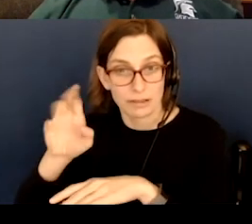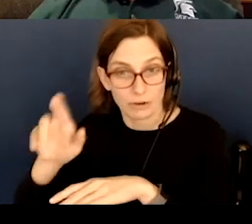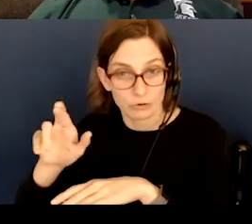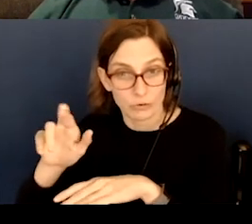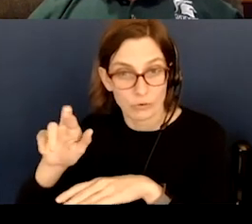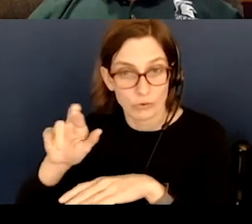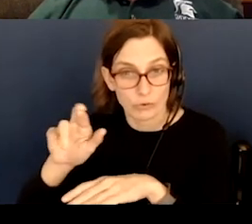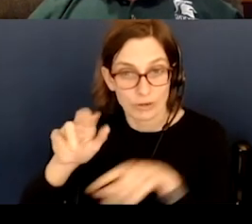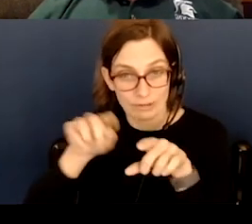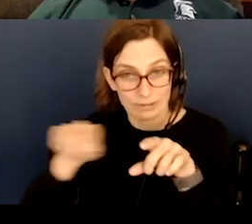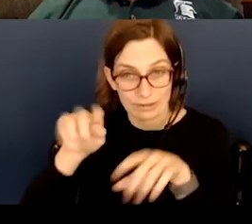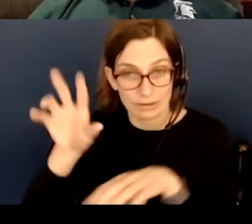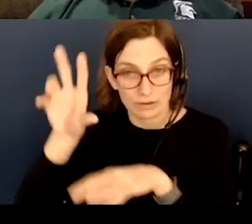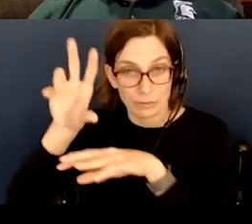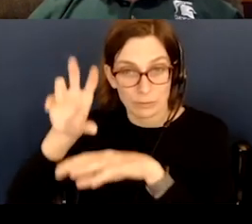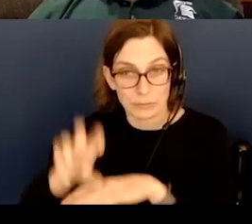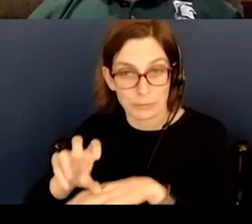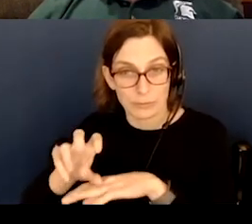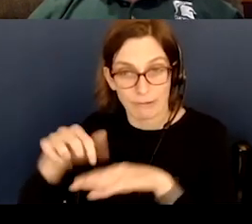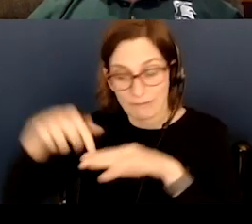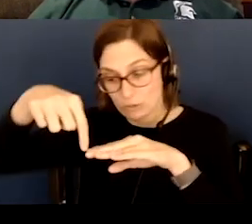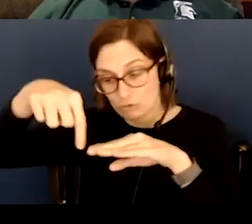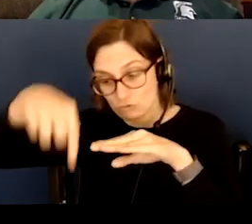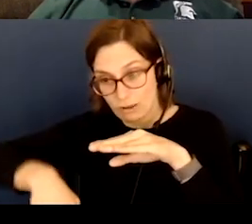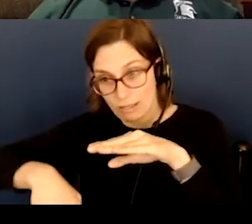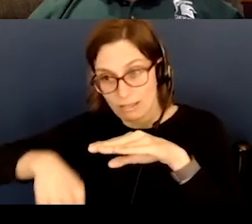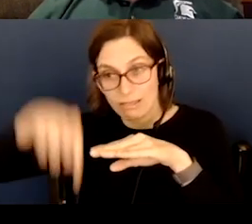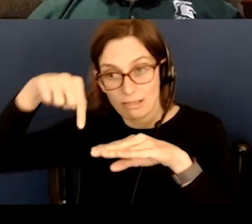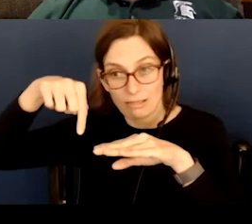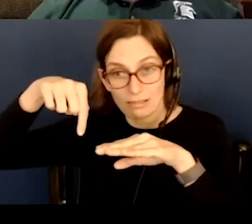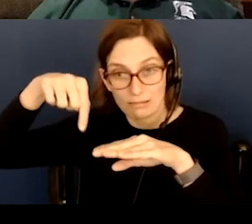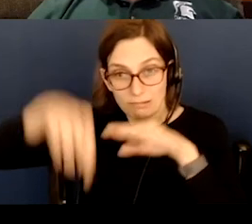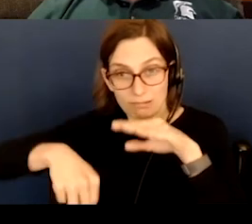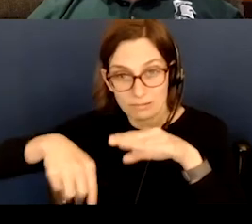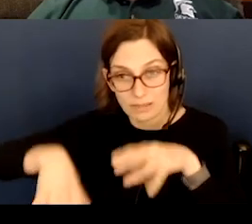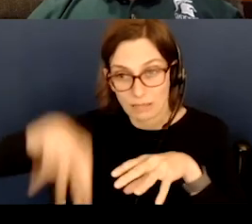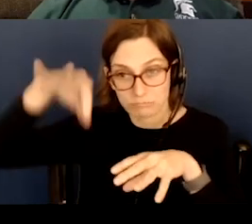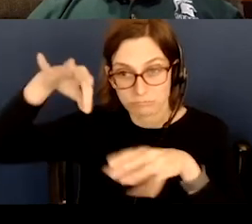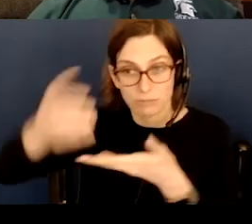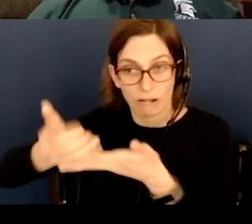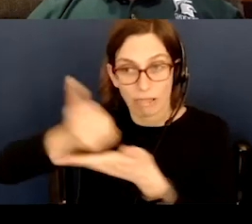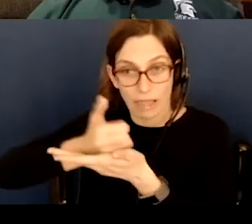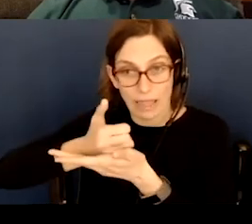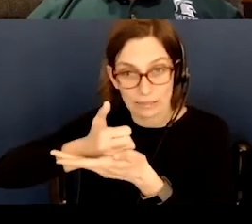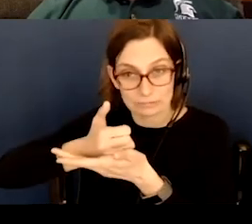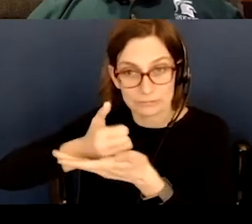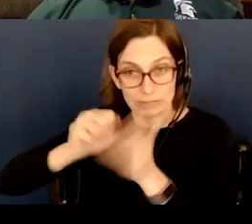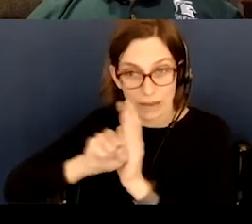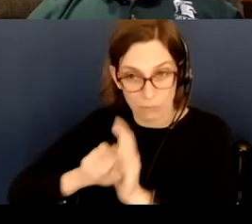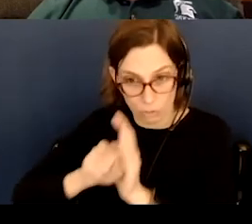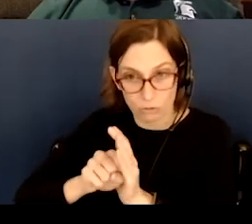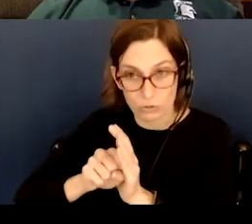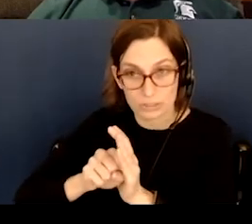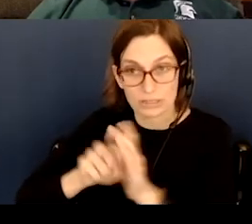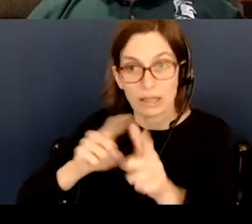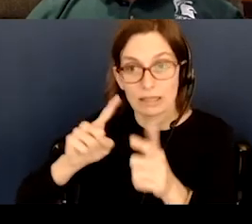So here it is landing. It had a drill where it would actually drill in and take samples and the lander would